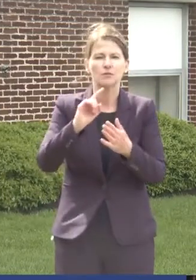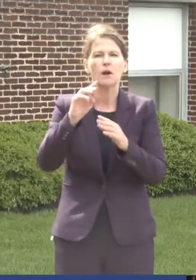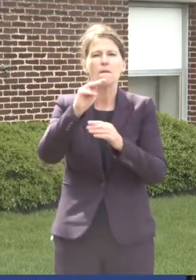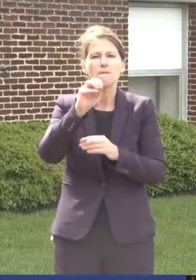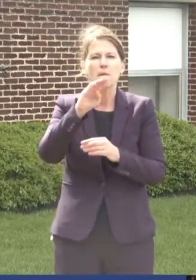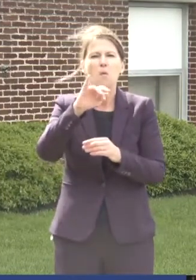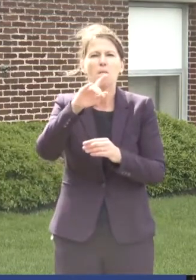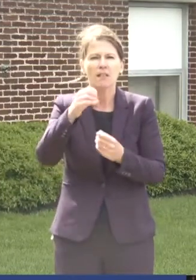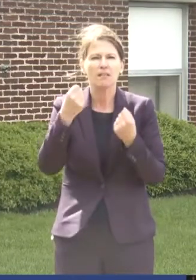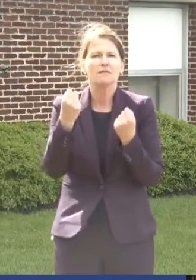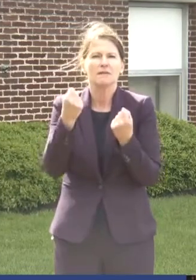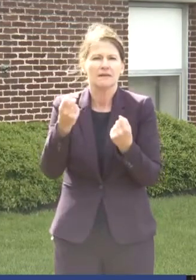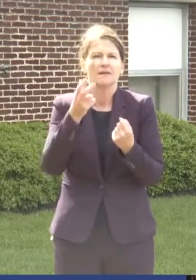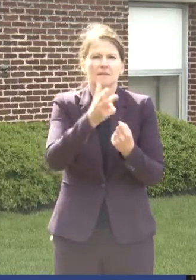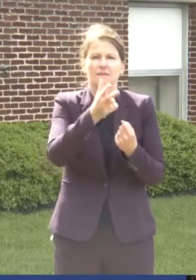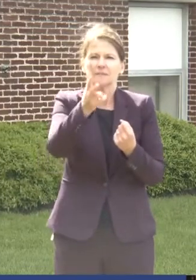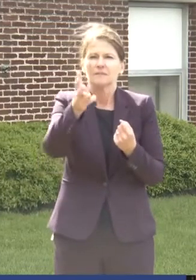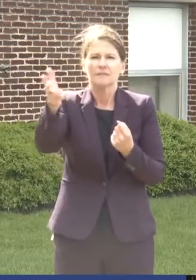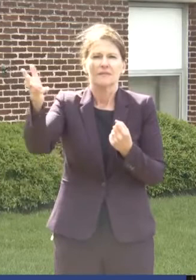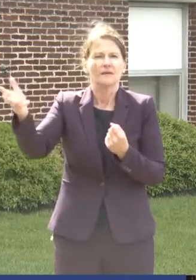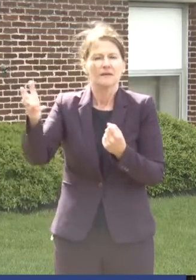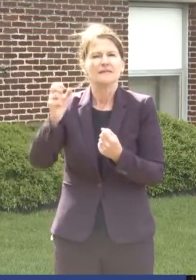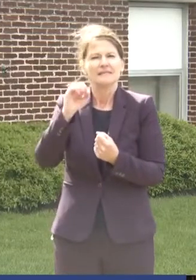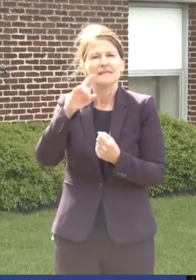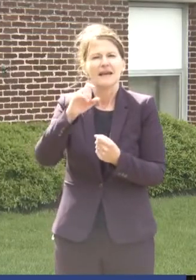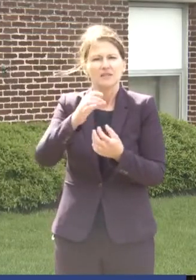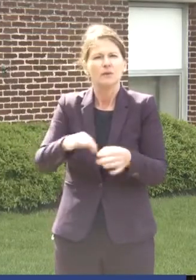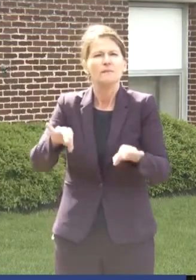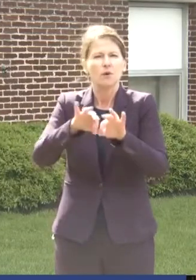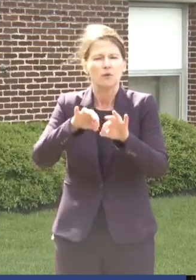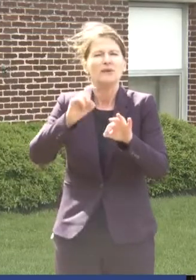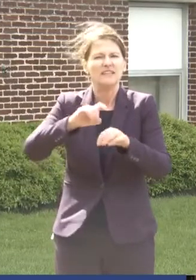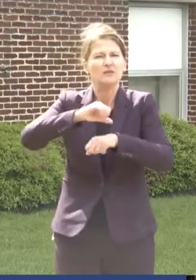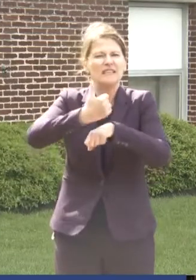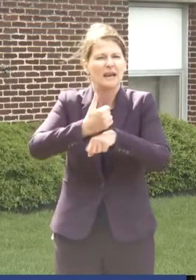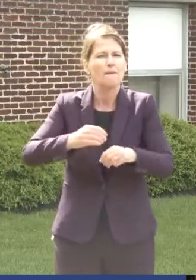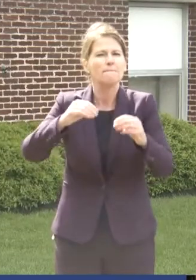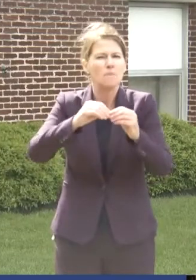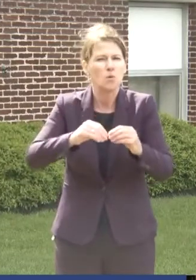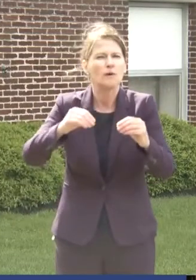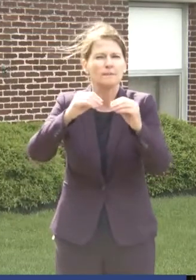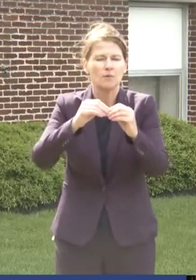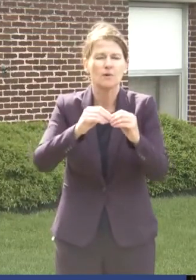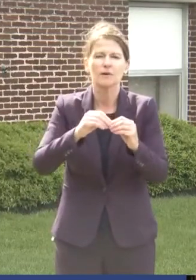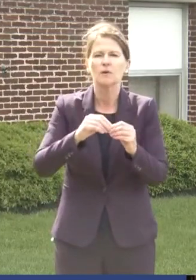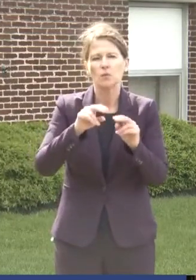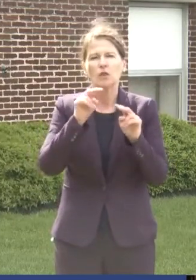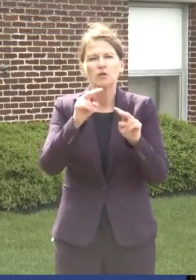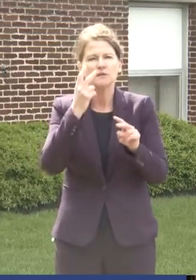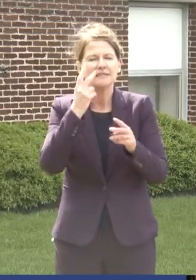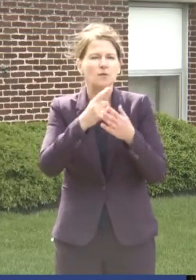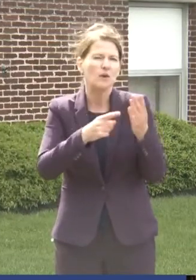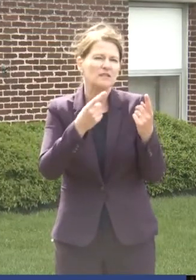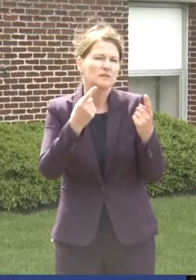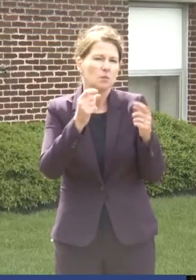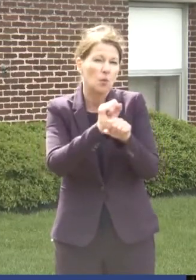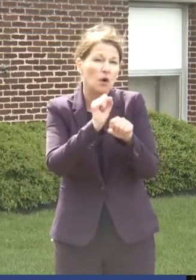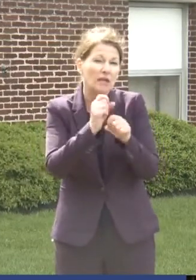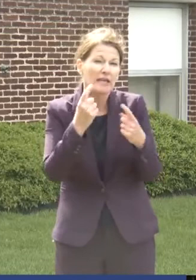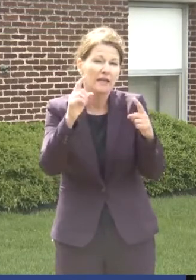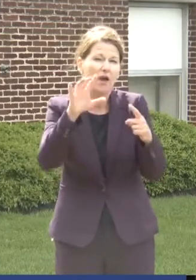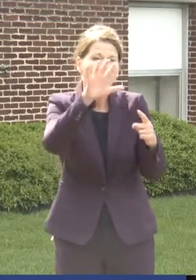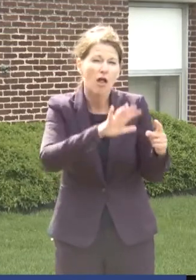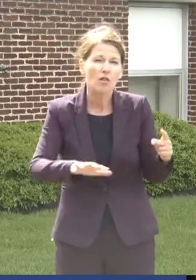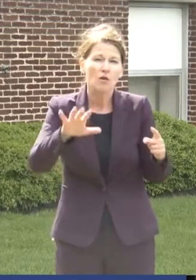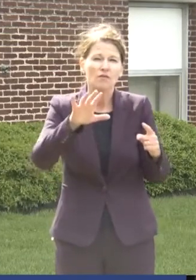sites come in. We need to do more and more things like that. And I think we're looking to see what is working all around the